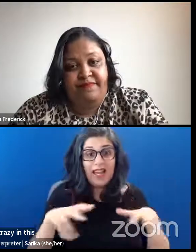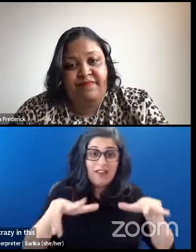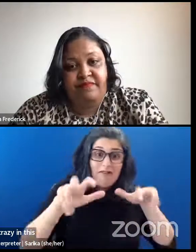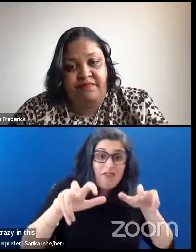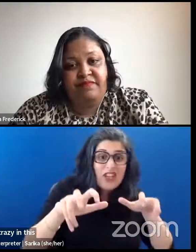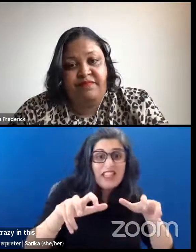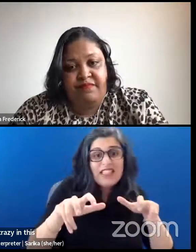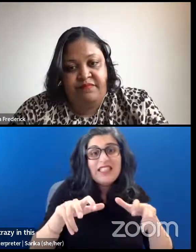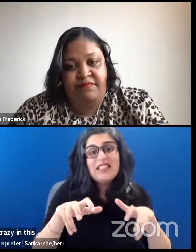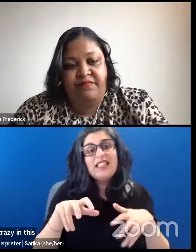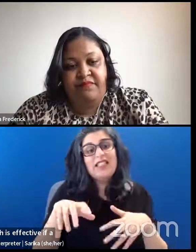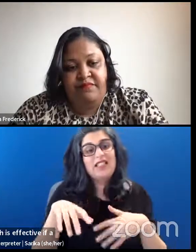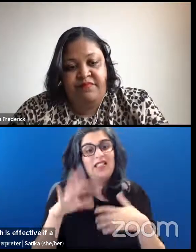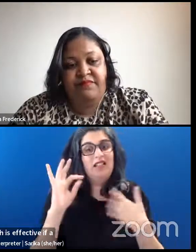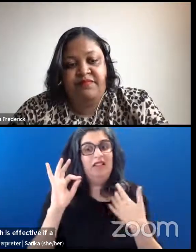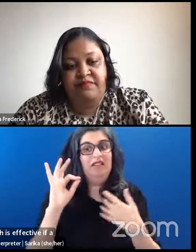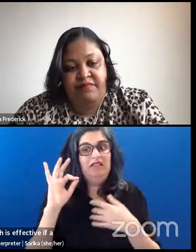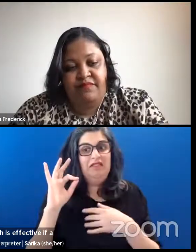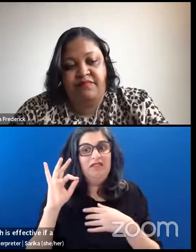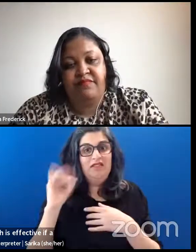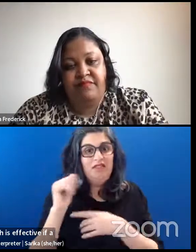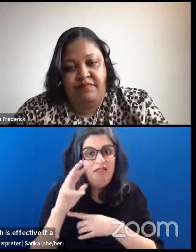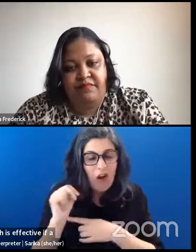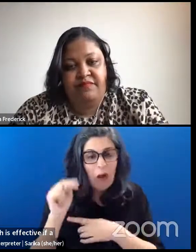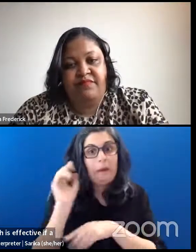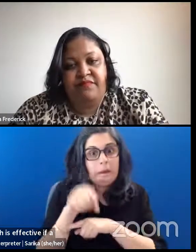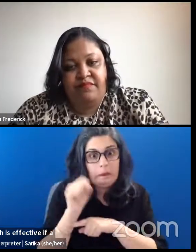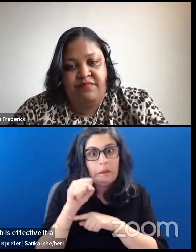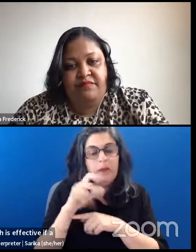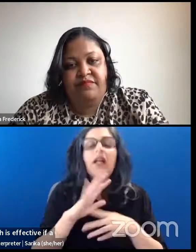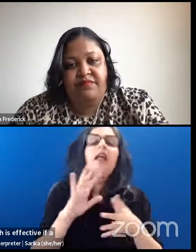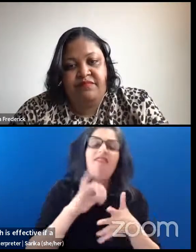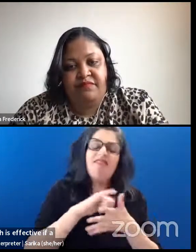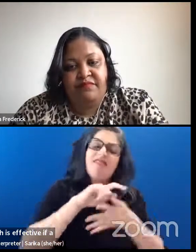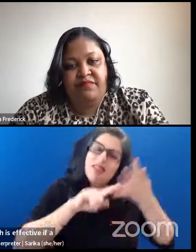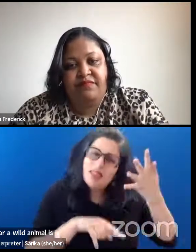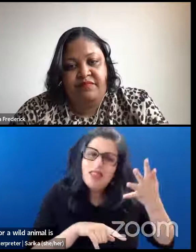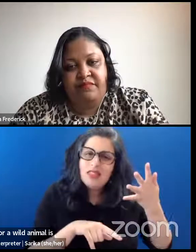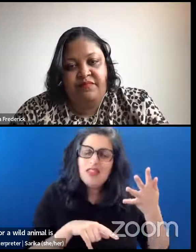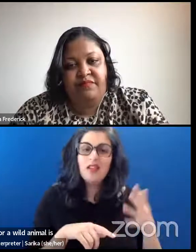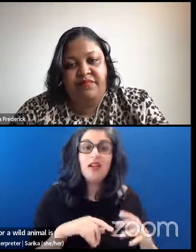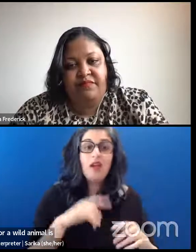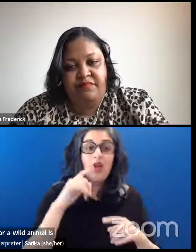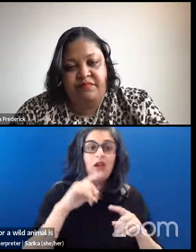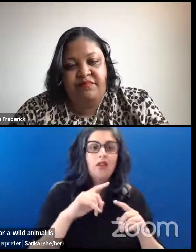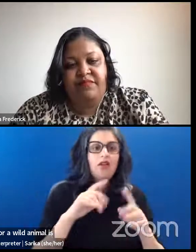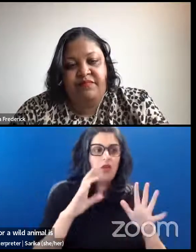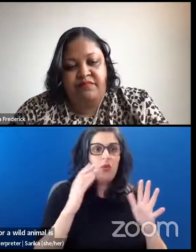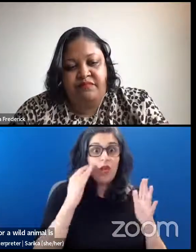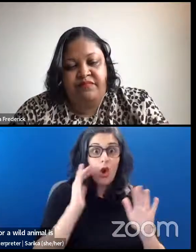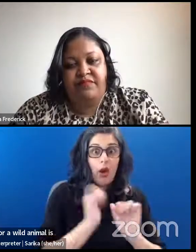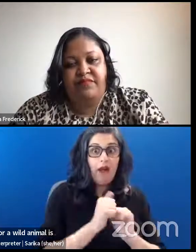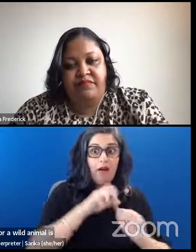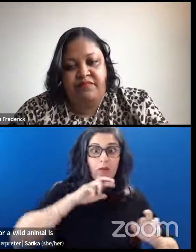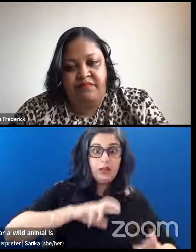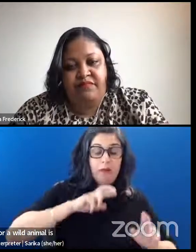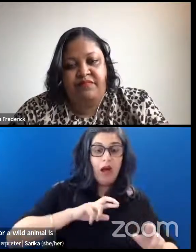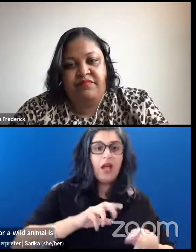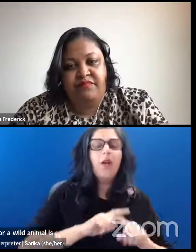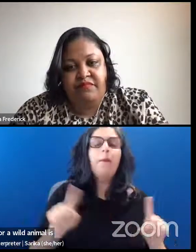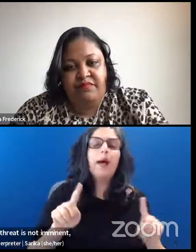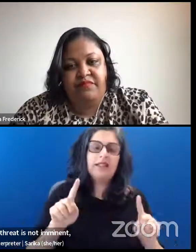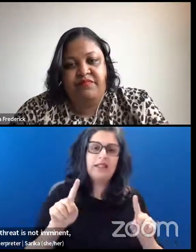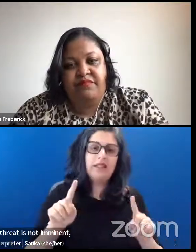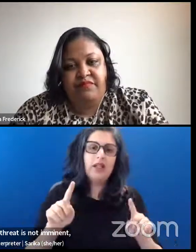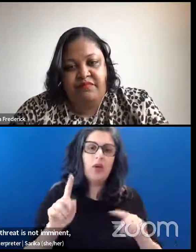a wild animal is attacking your child. You know, we need to respond, but when the threat is not imminent, all of the stuff our physiology is doing to prepare